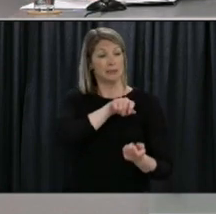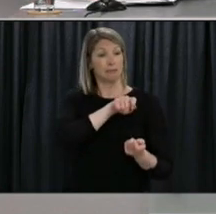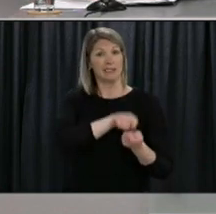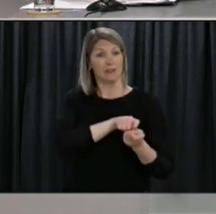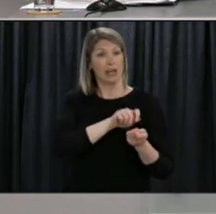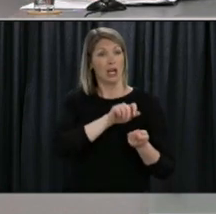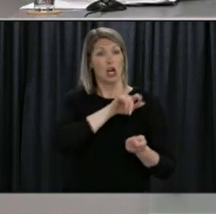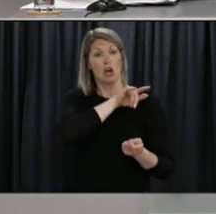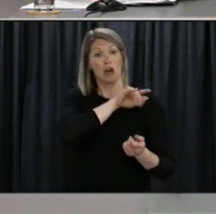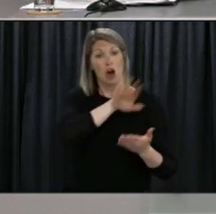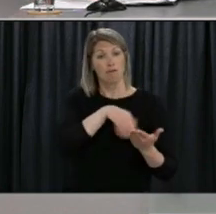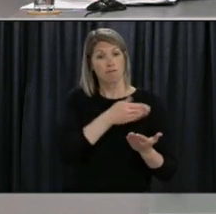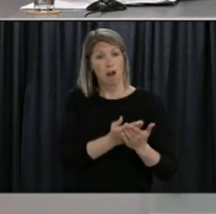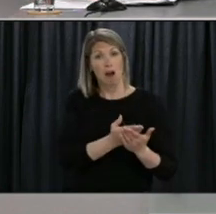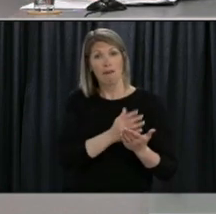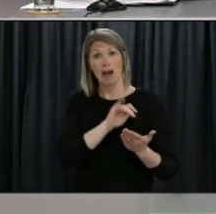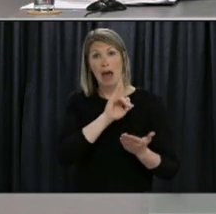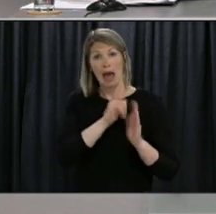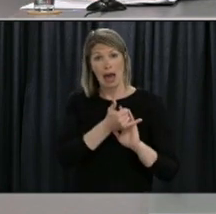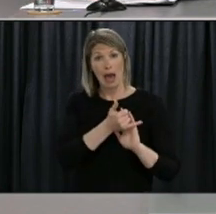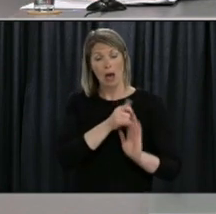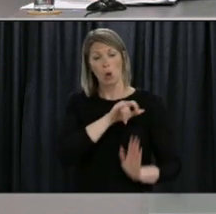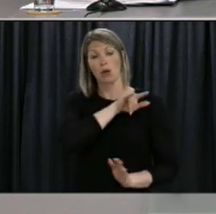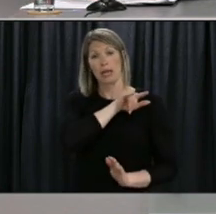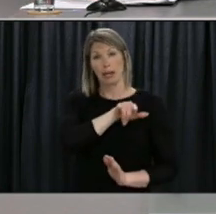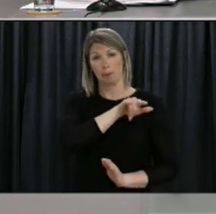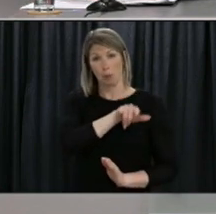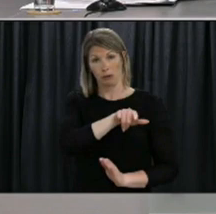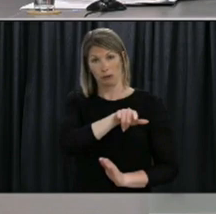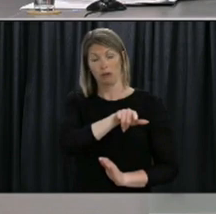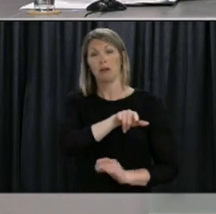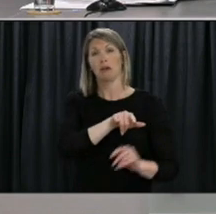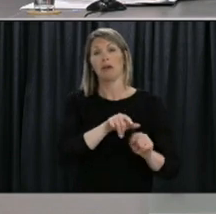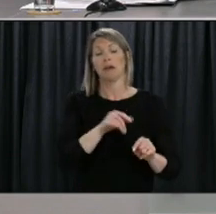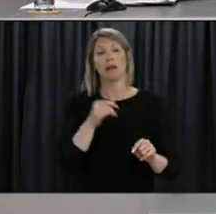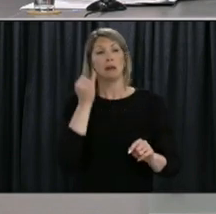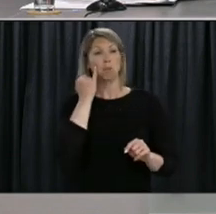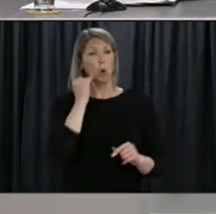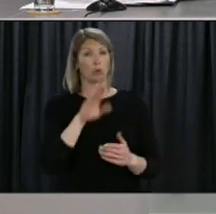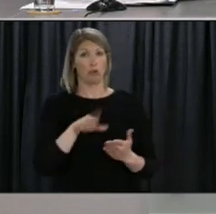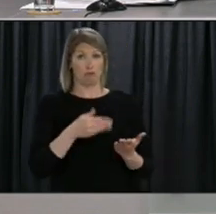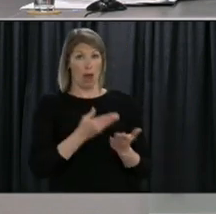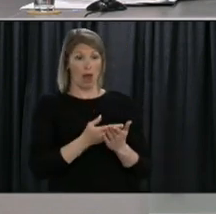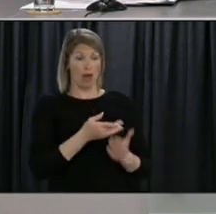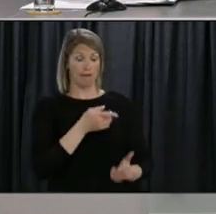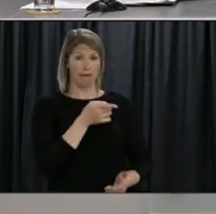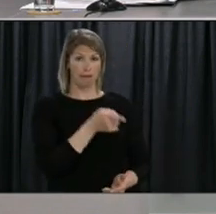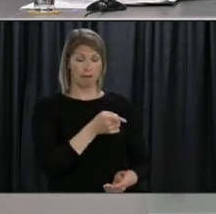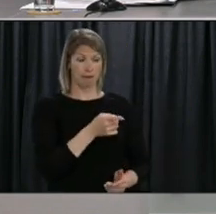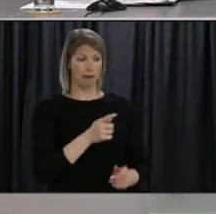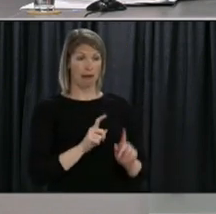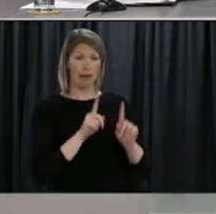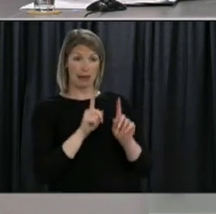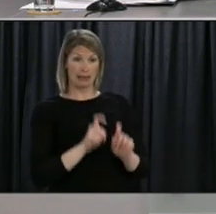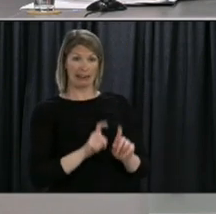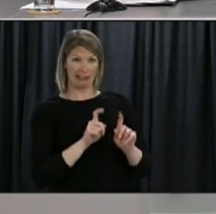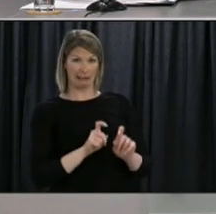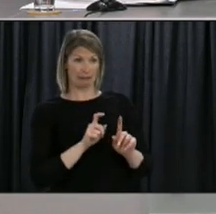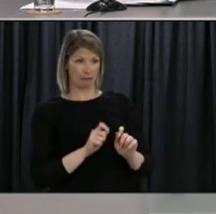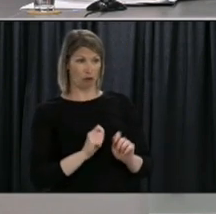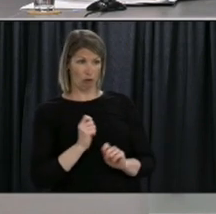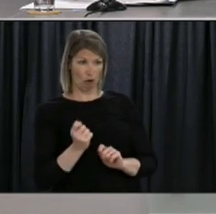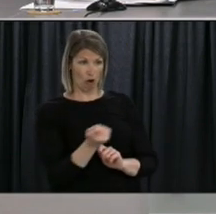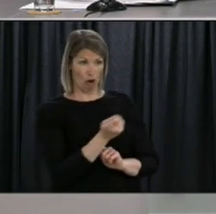have heard many times before that testing everyone at the airport even though it's only about 200 people a day